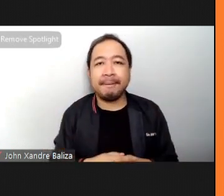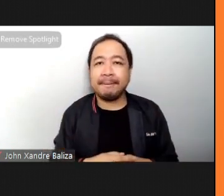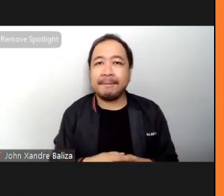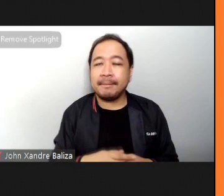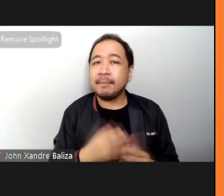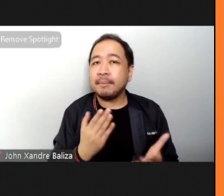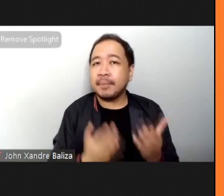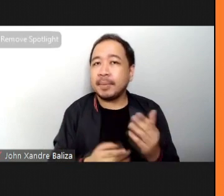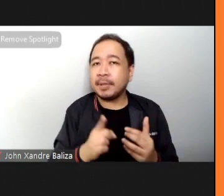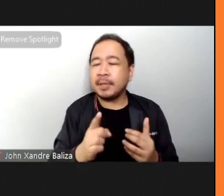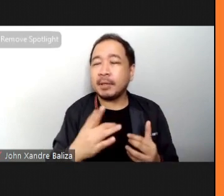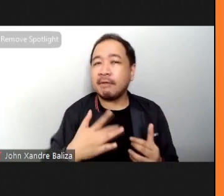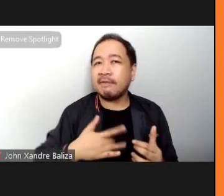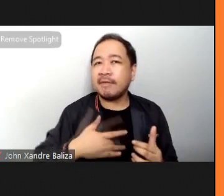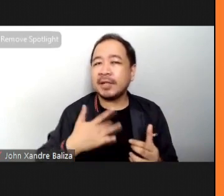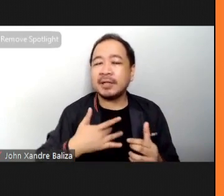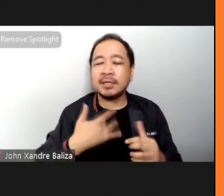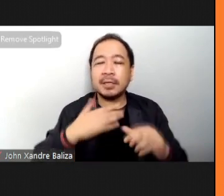inside of you.